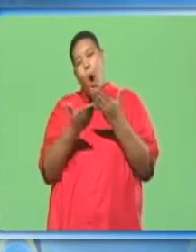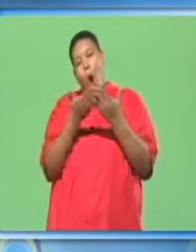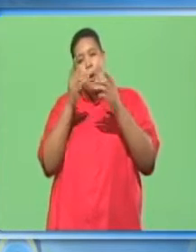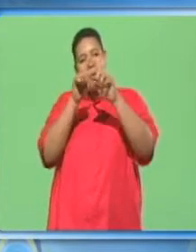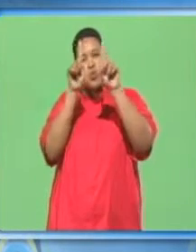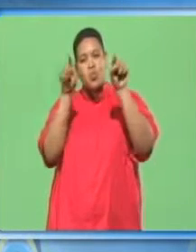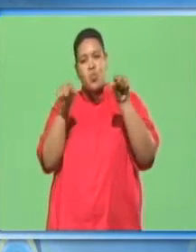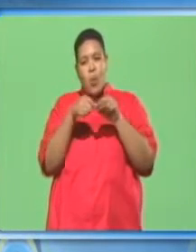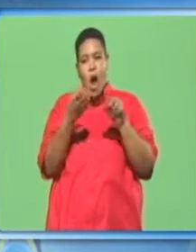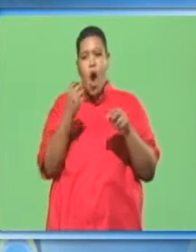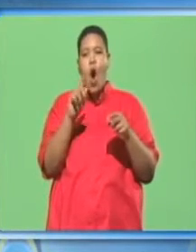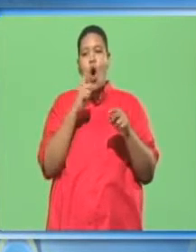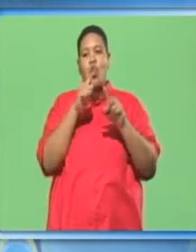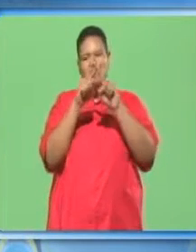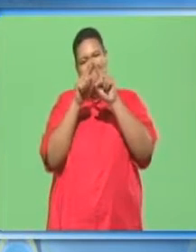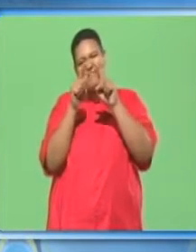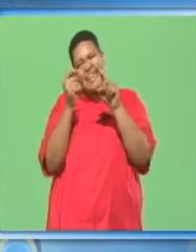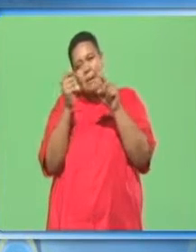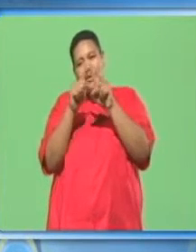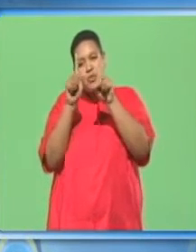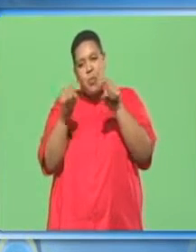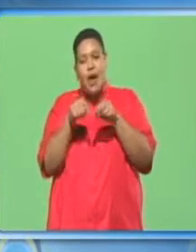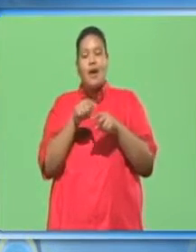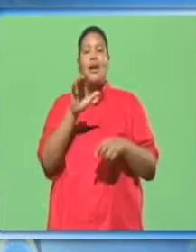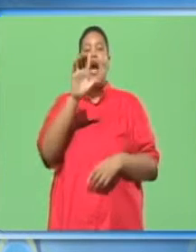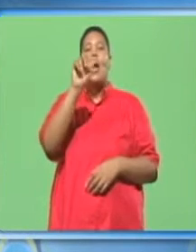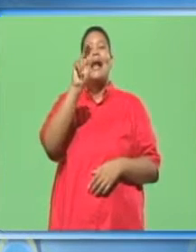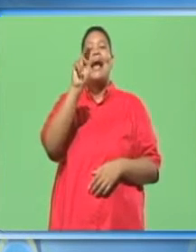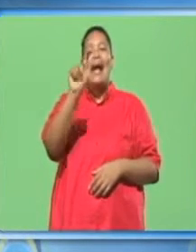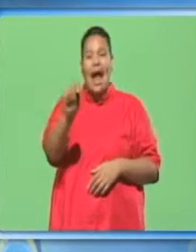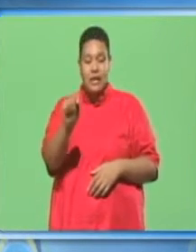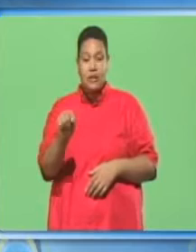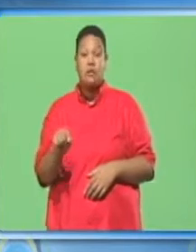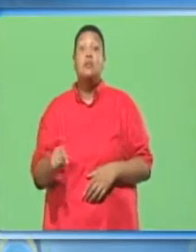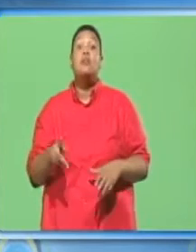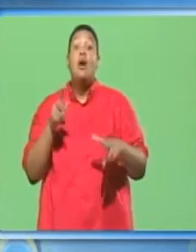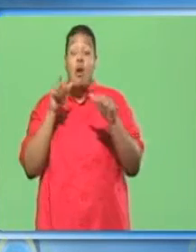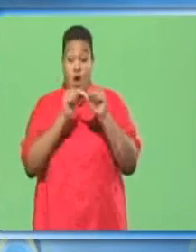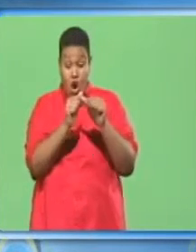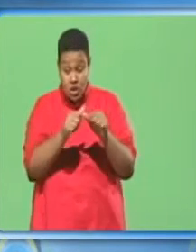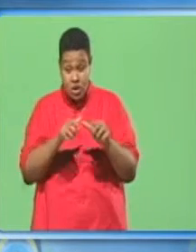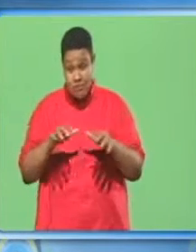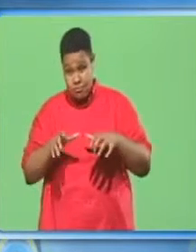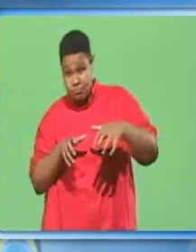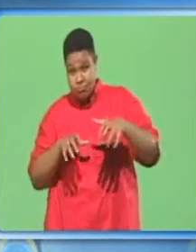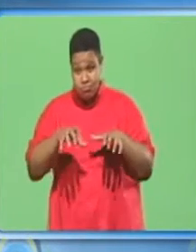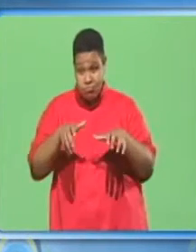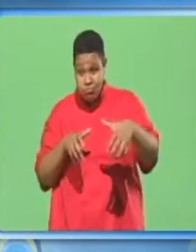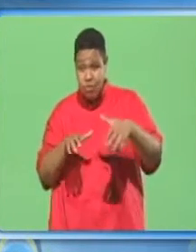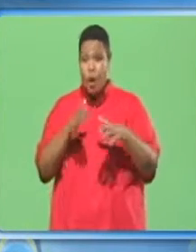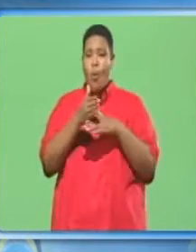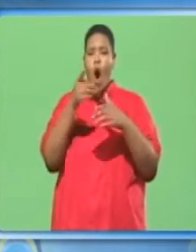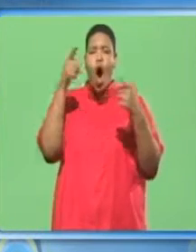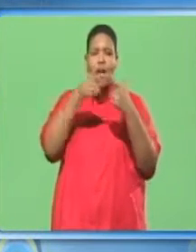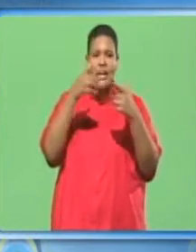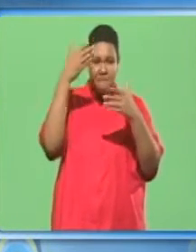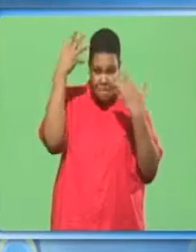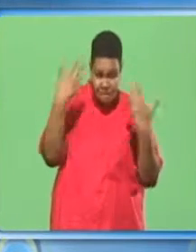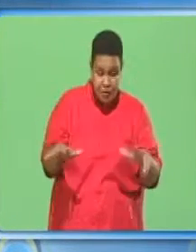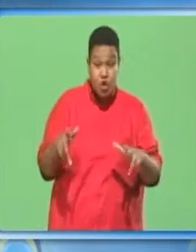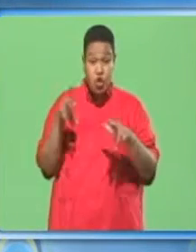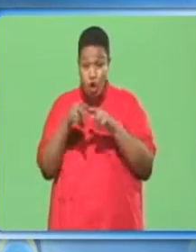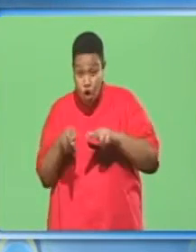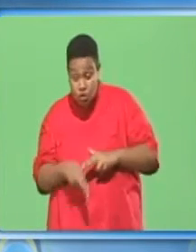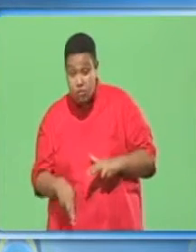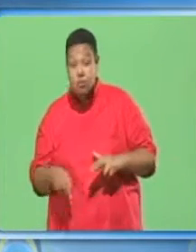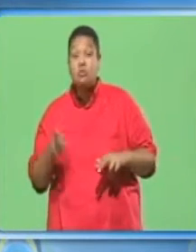called a cant. 5. Continue to rotate the wood until the final cut. At the sawmill,